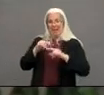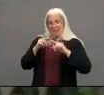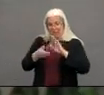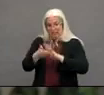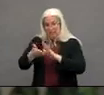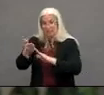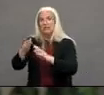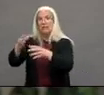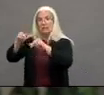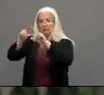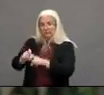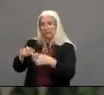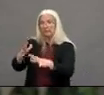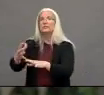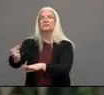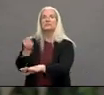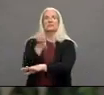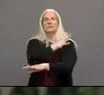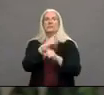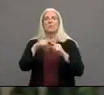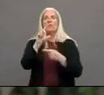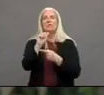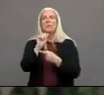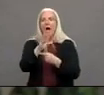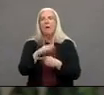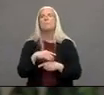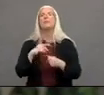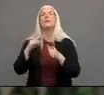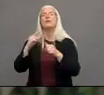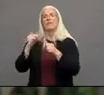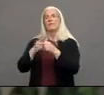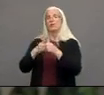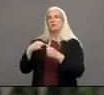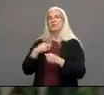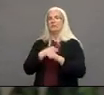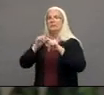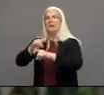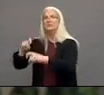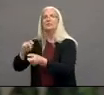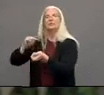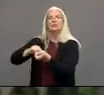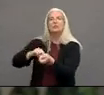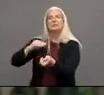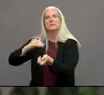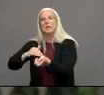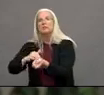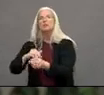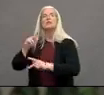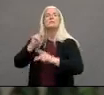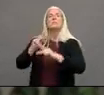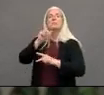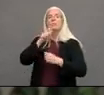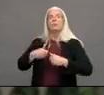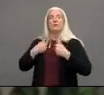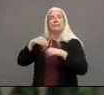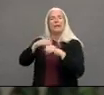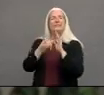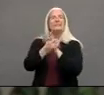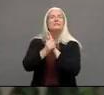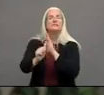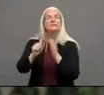health care workers and people who reside in skilled nursing facilities or other congregate settings